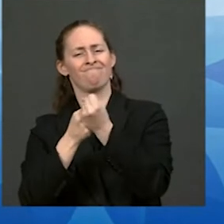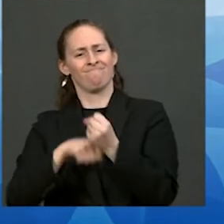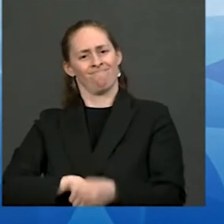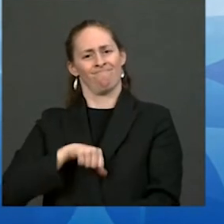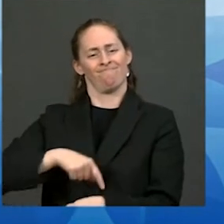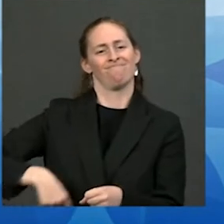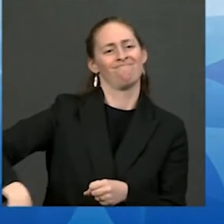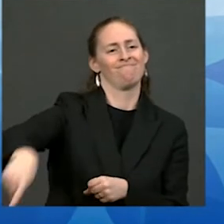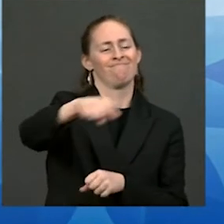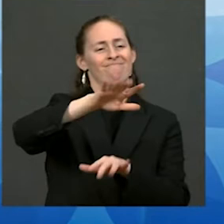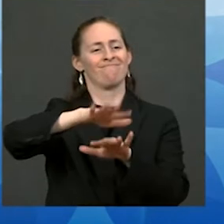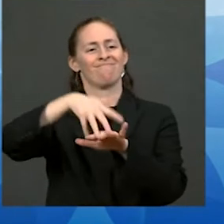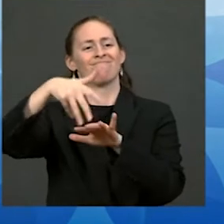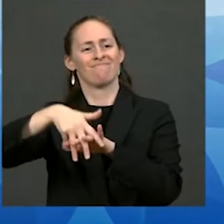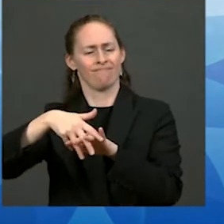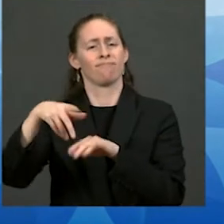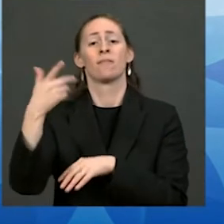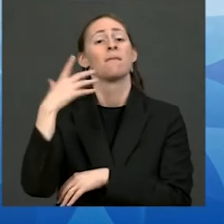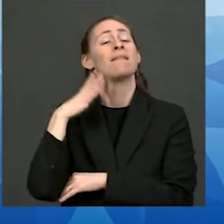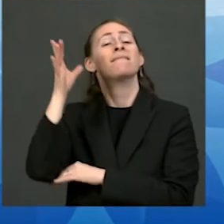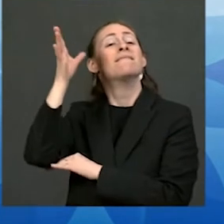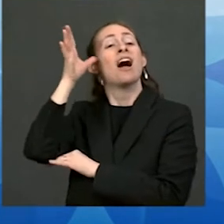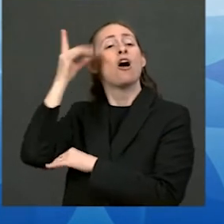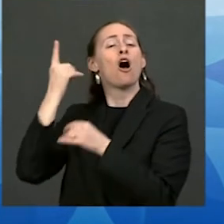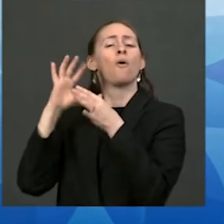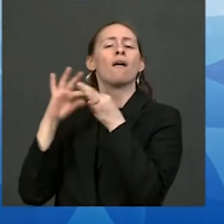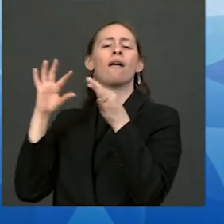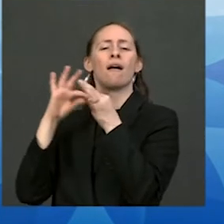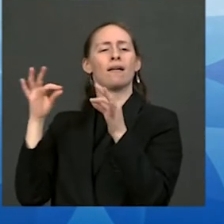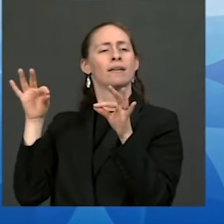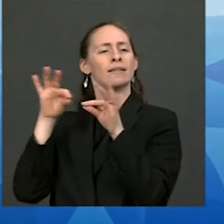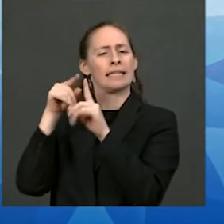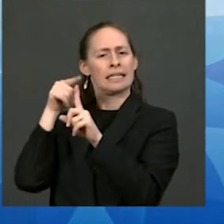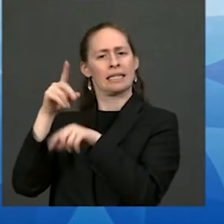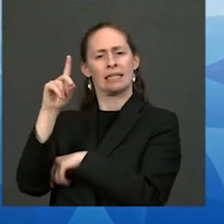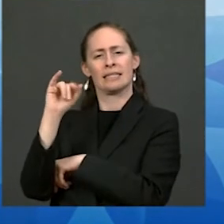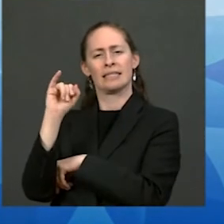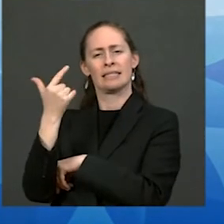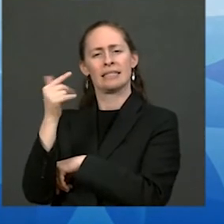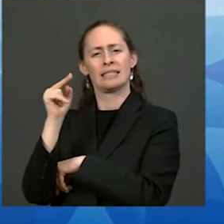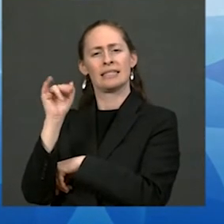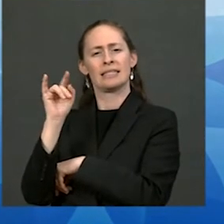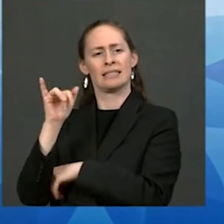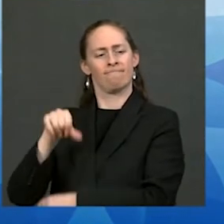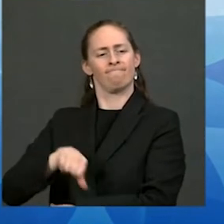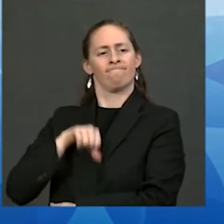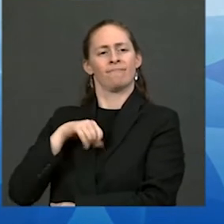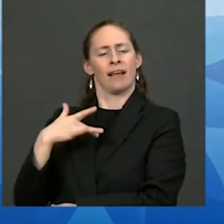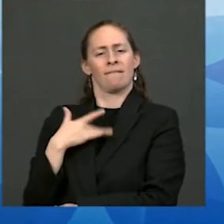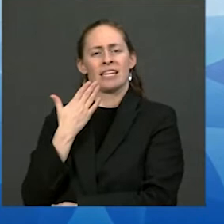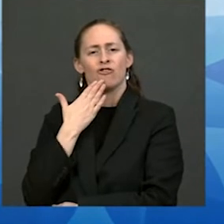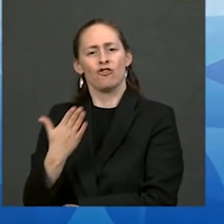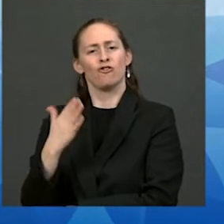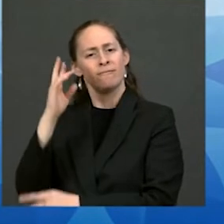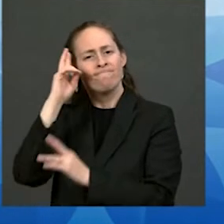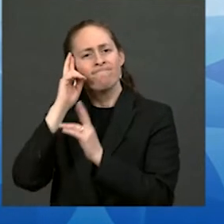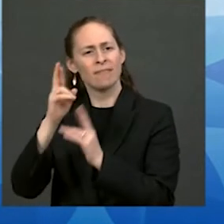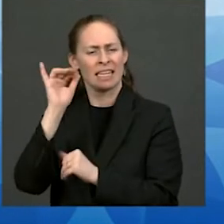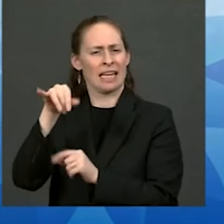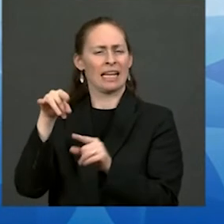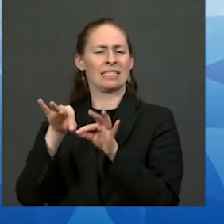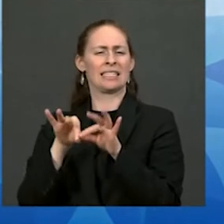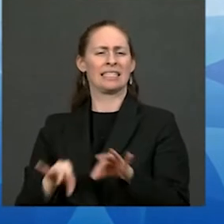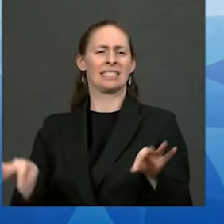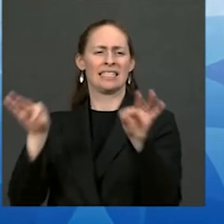more than any other word he said everyone is entitled to be treated with dignity I was proud to reestablish the white house council on Native American affairs